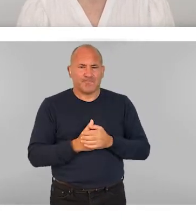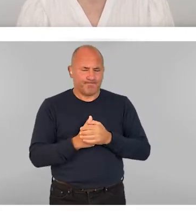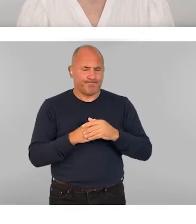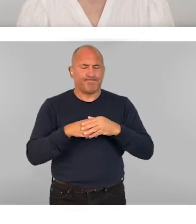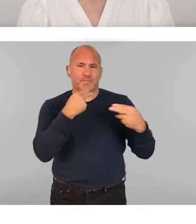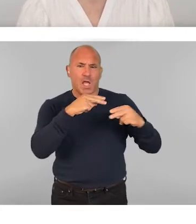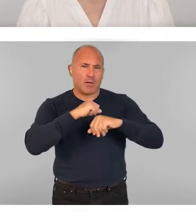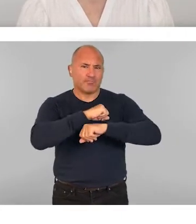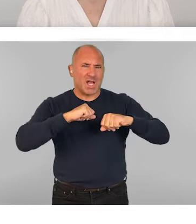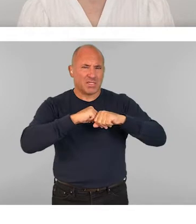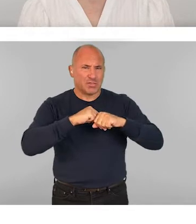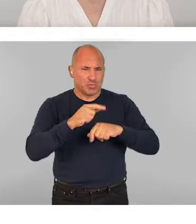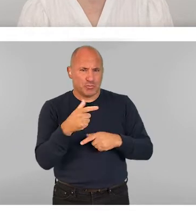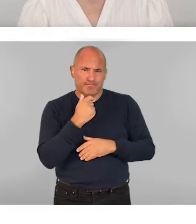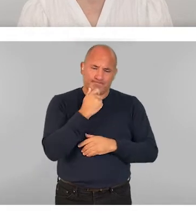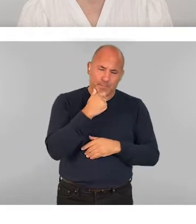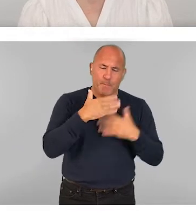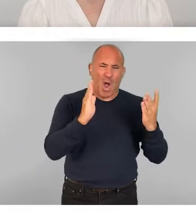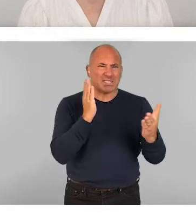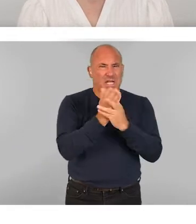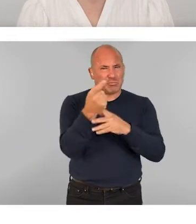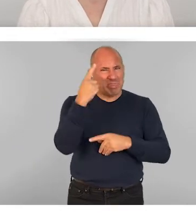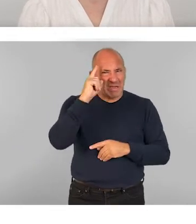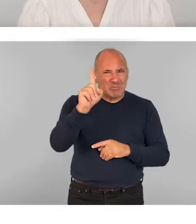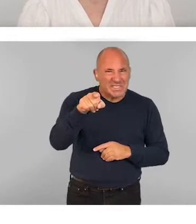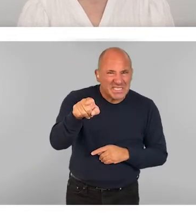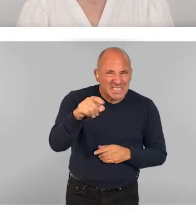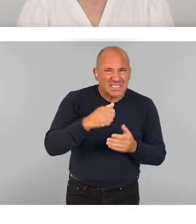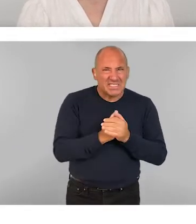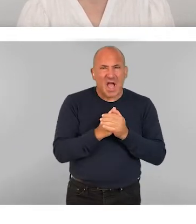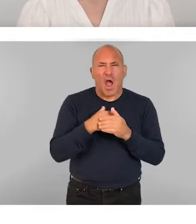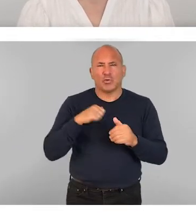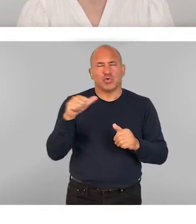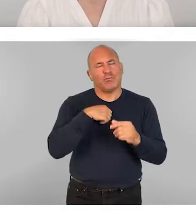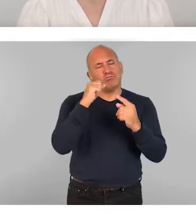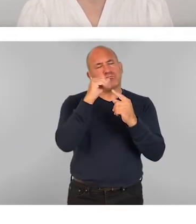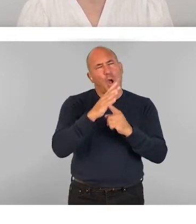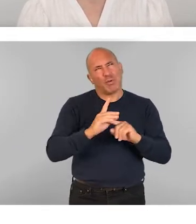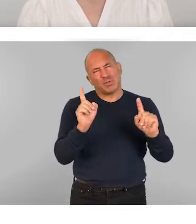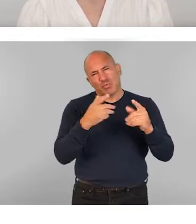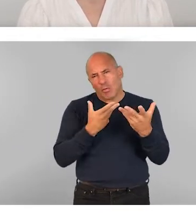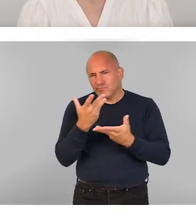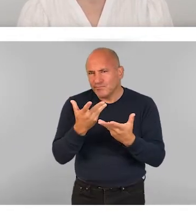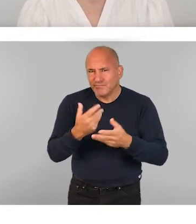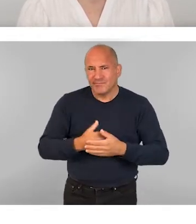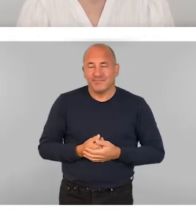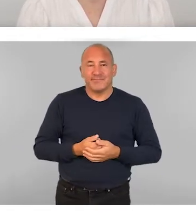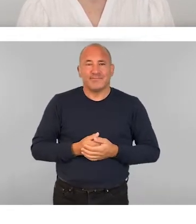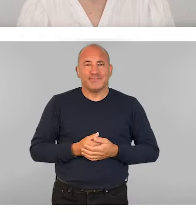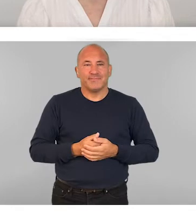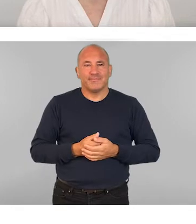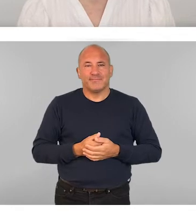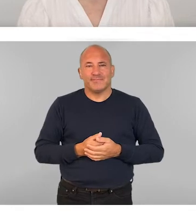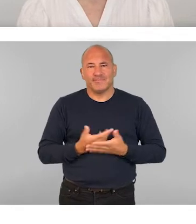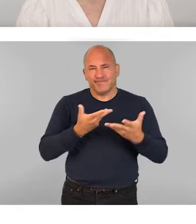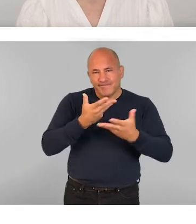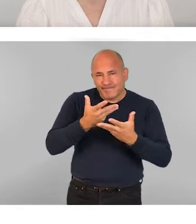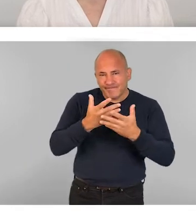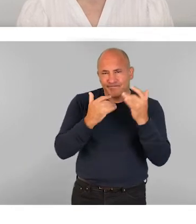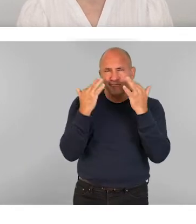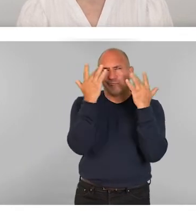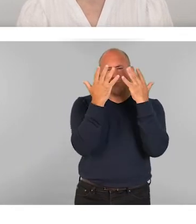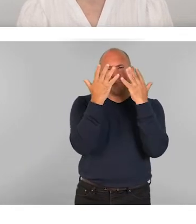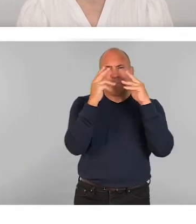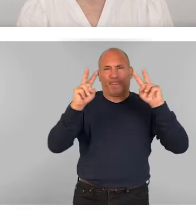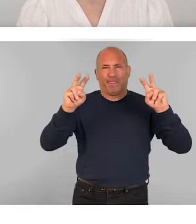think dance spaces should consider to make them more accessible? And what considerations do you think should be priorities? Inductive, reflective